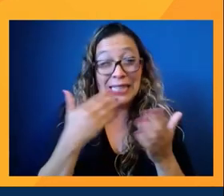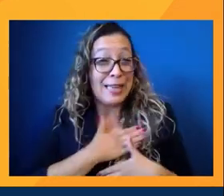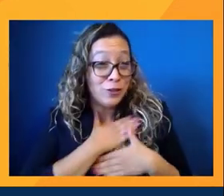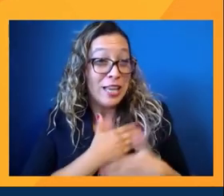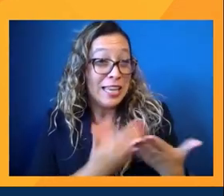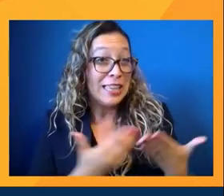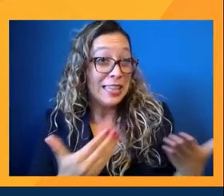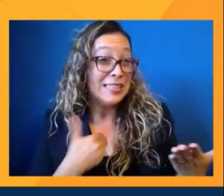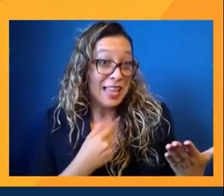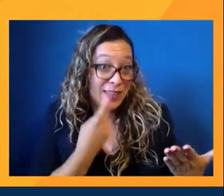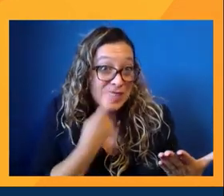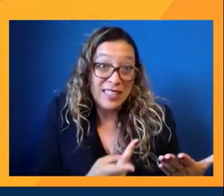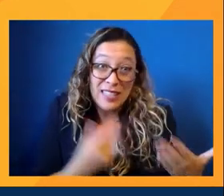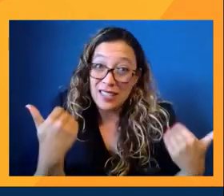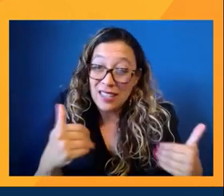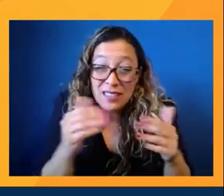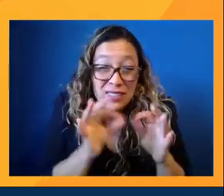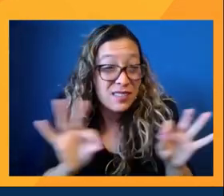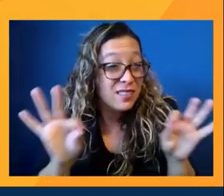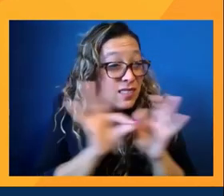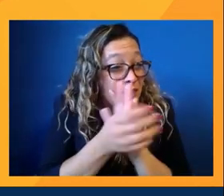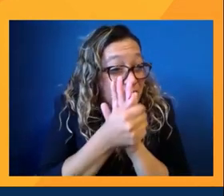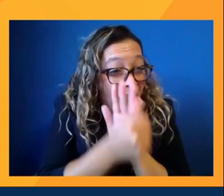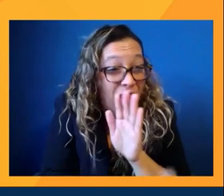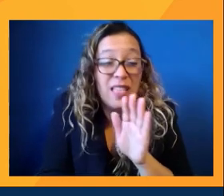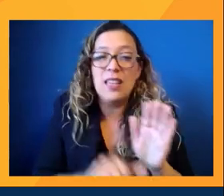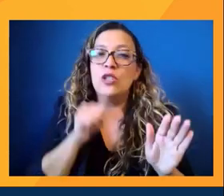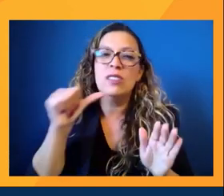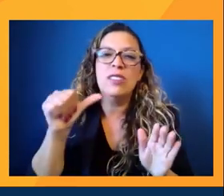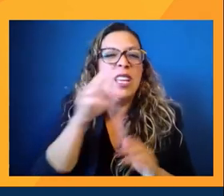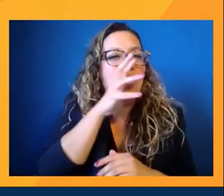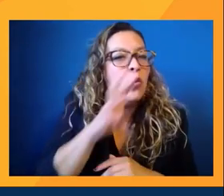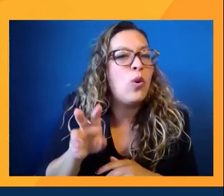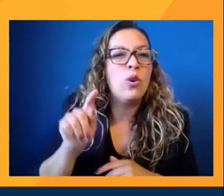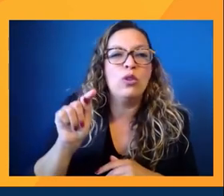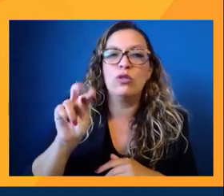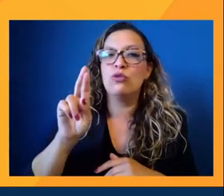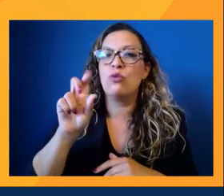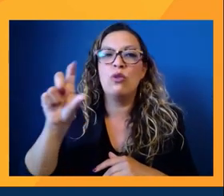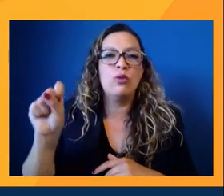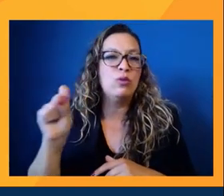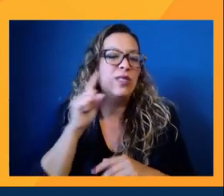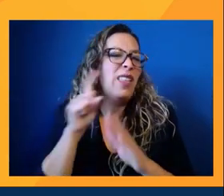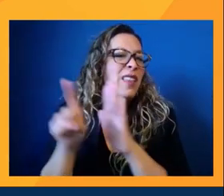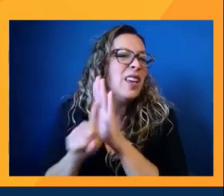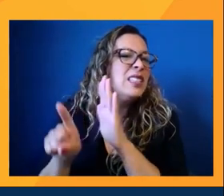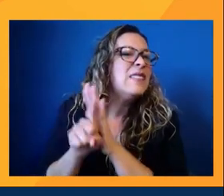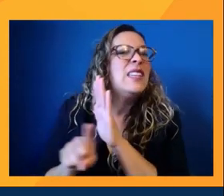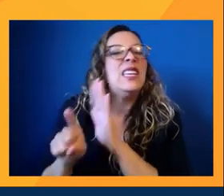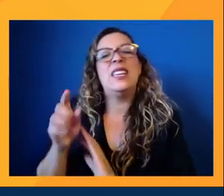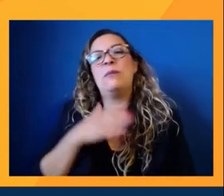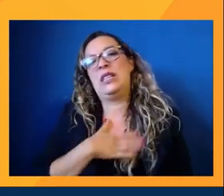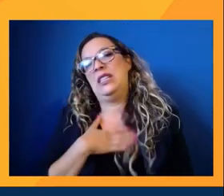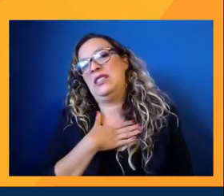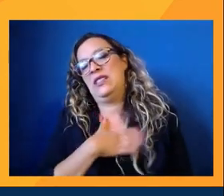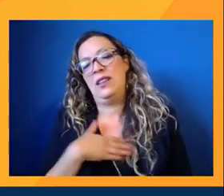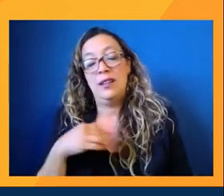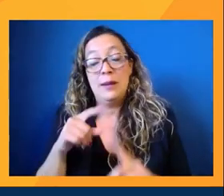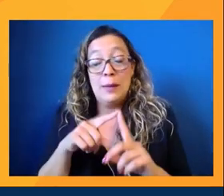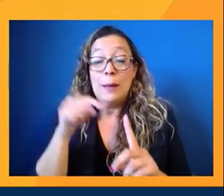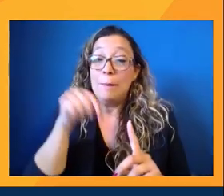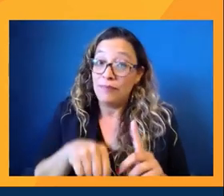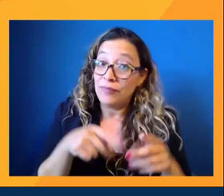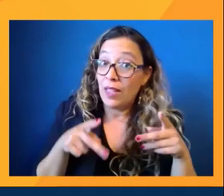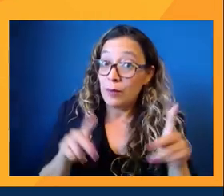So please don't let the trolls bring you down and keep pushing forward. And wouldn't you say, too, this is an opportunity to create.